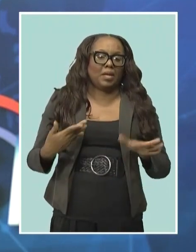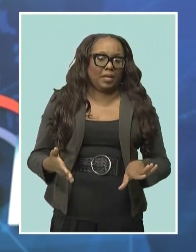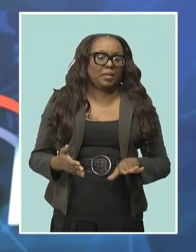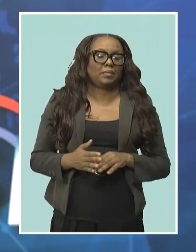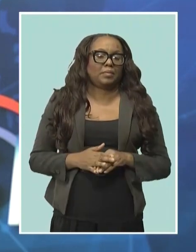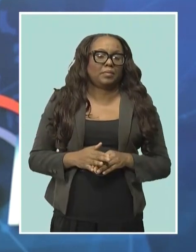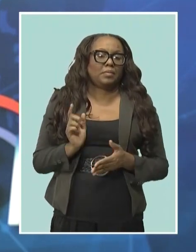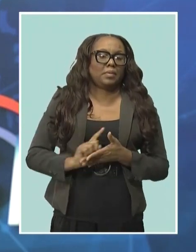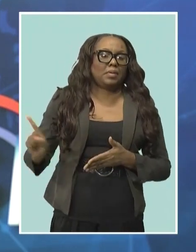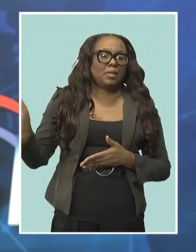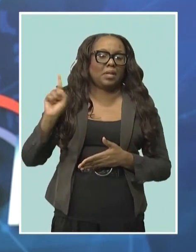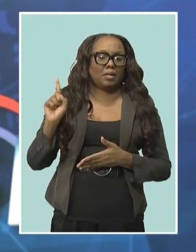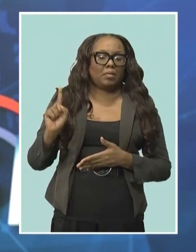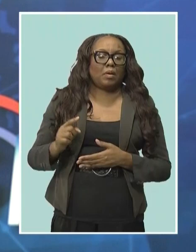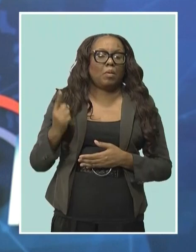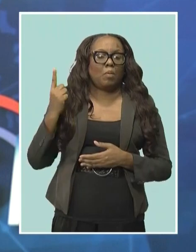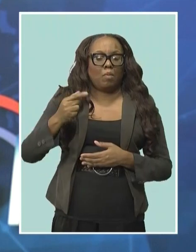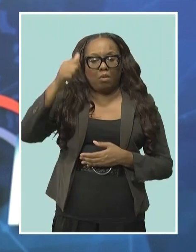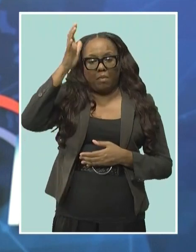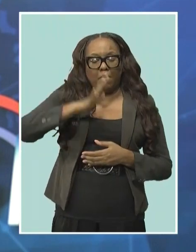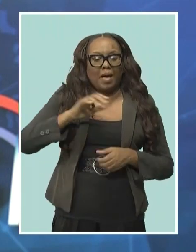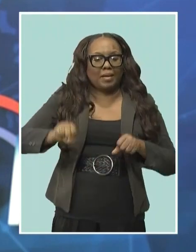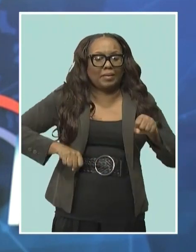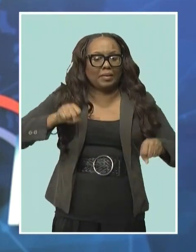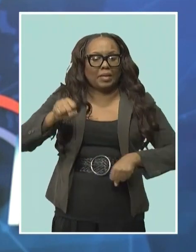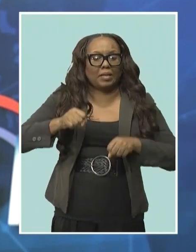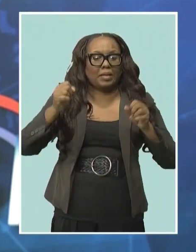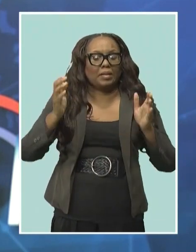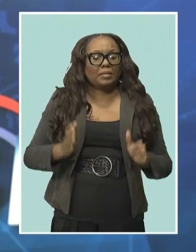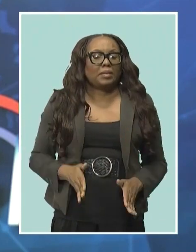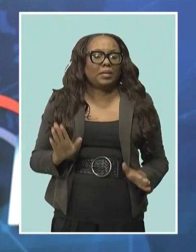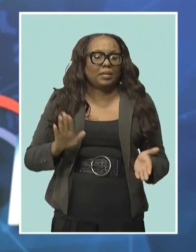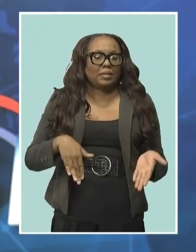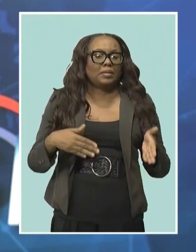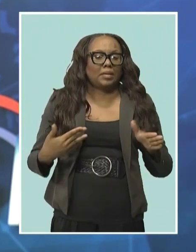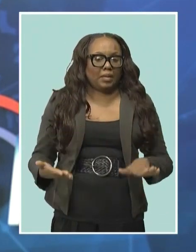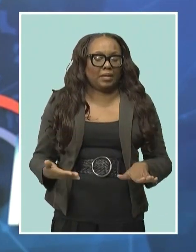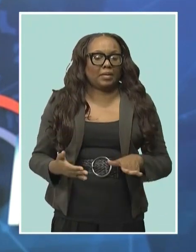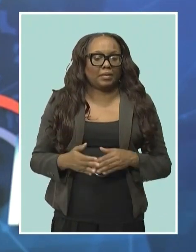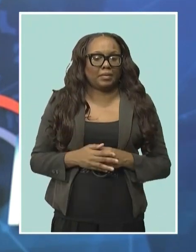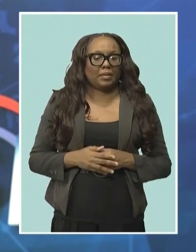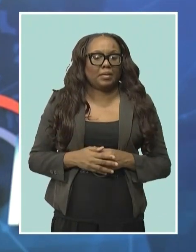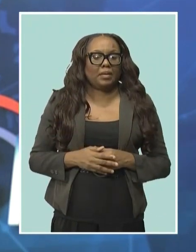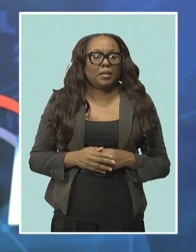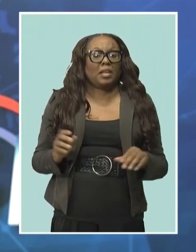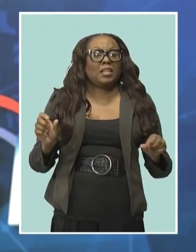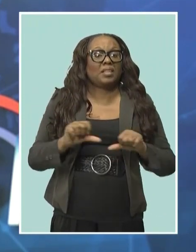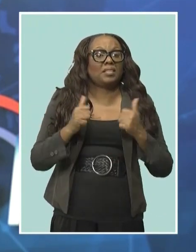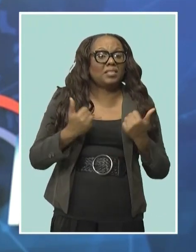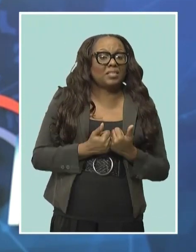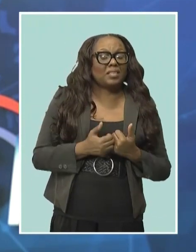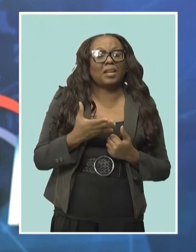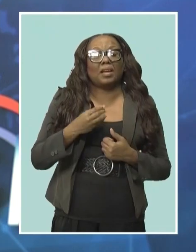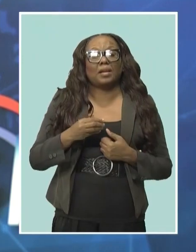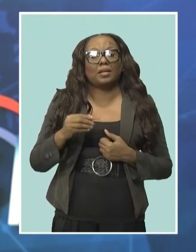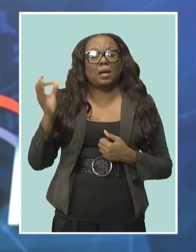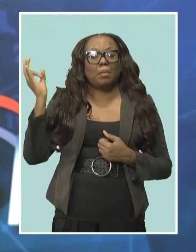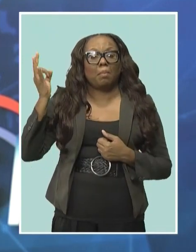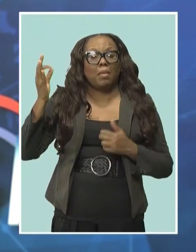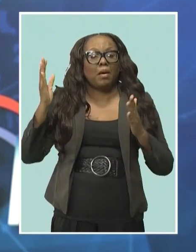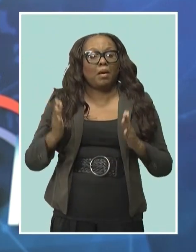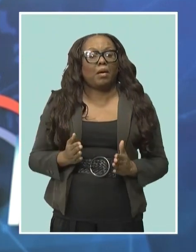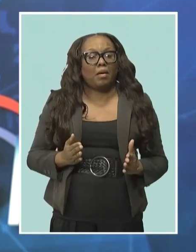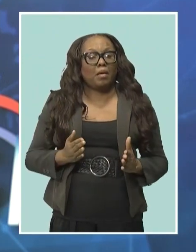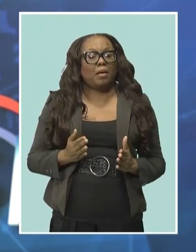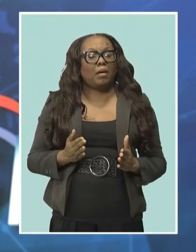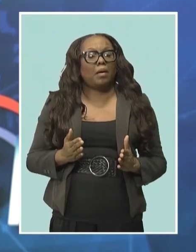involving a vehicle. Mr. Lowe says the association, in conjunction with Pastor Jamal Medas and other supporters, are seeking